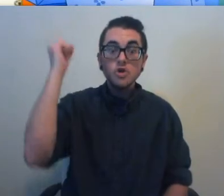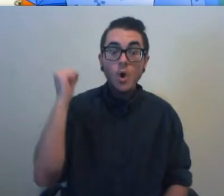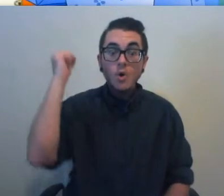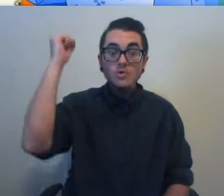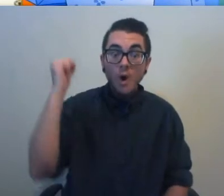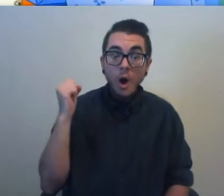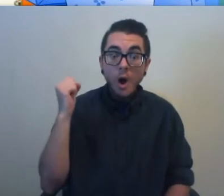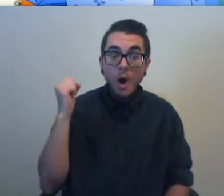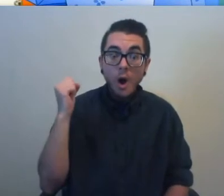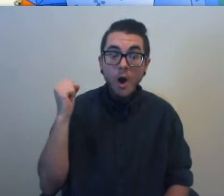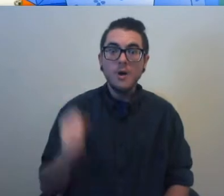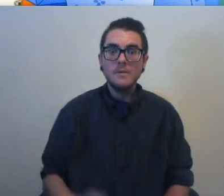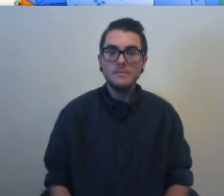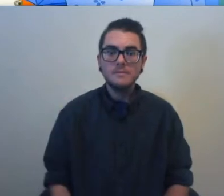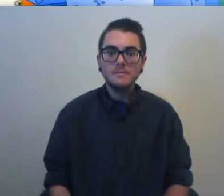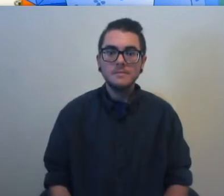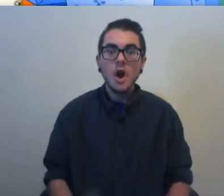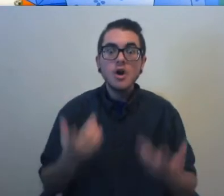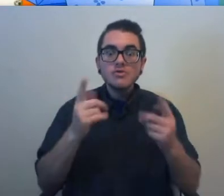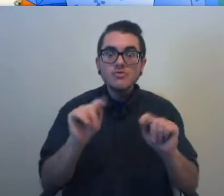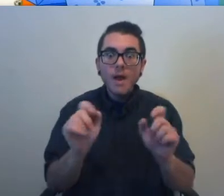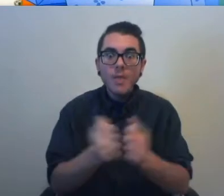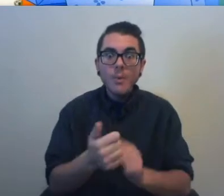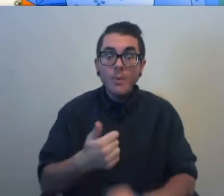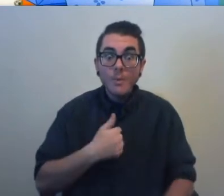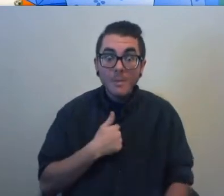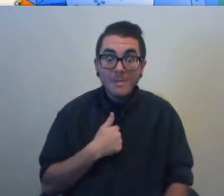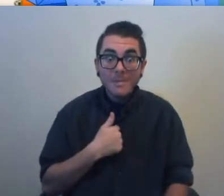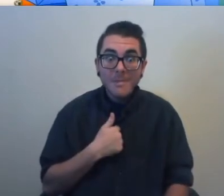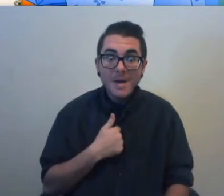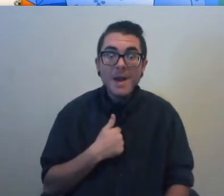Choo-choo! Try that with me.